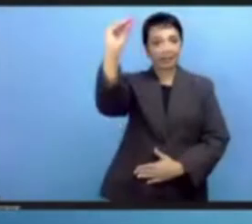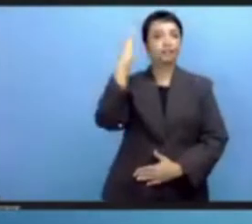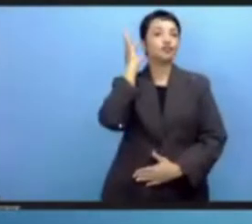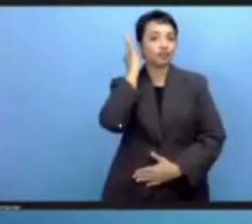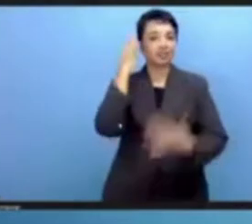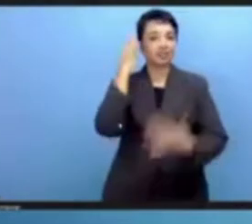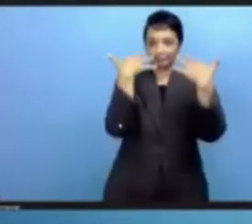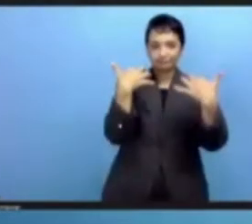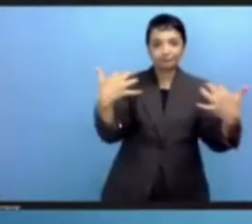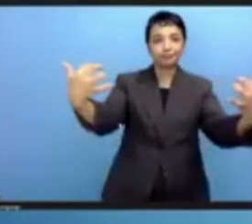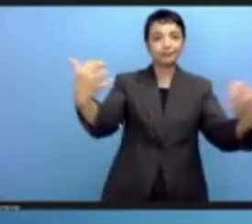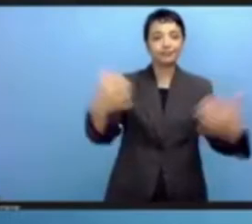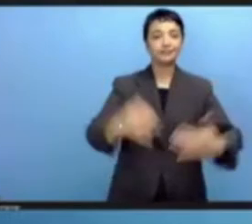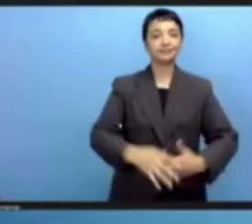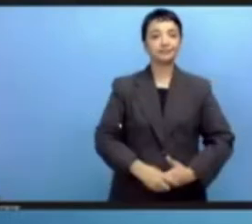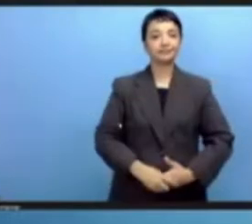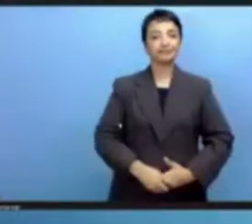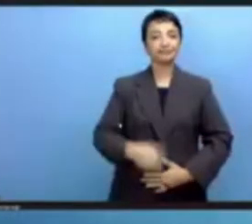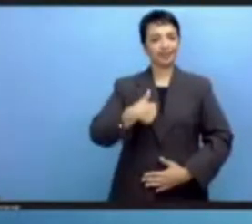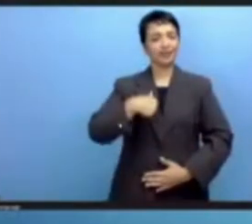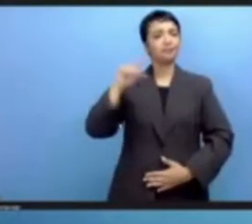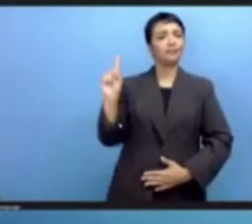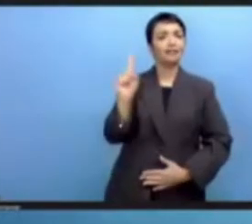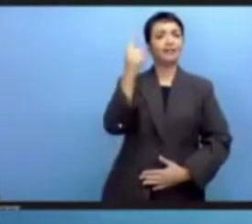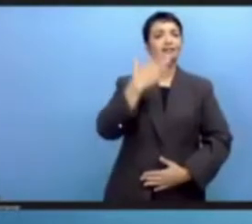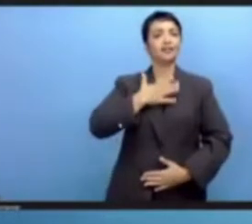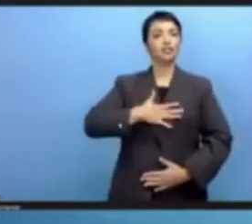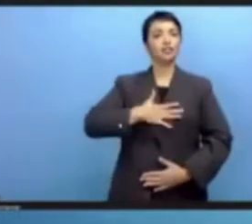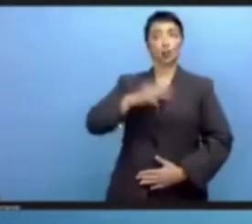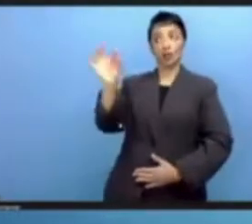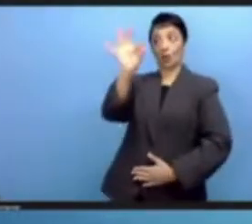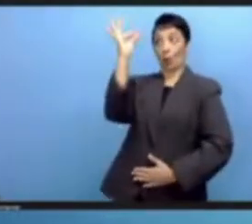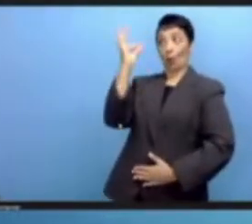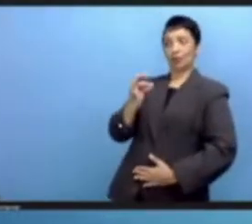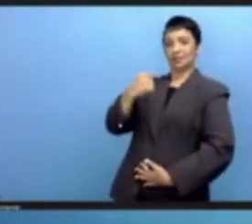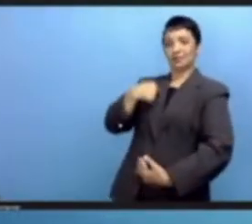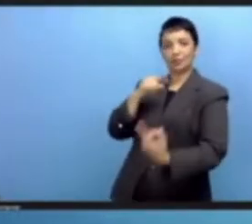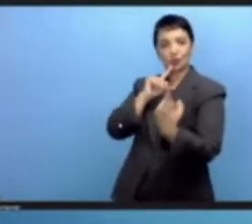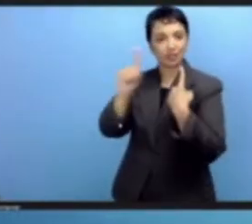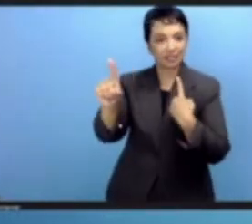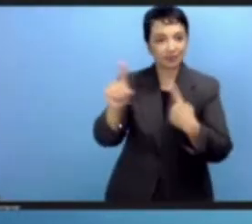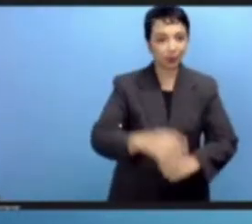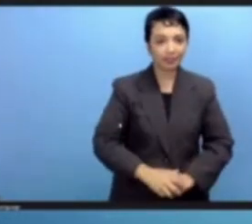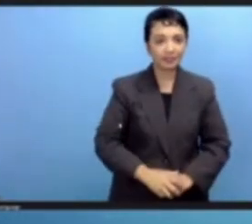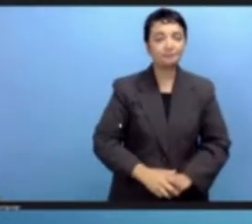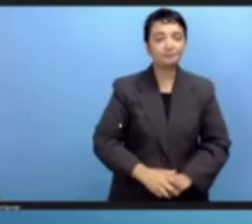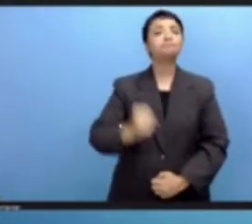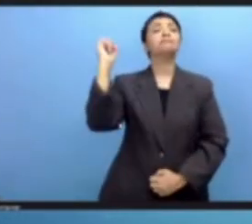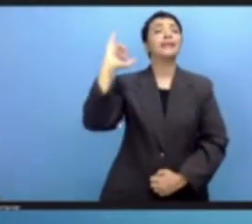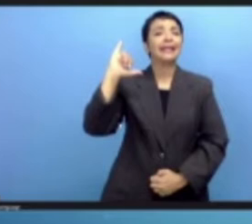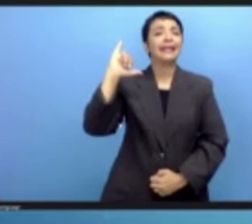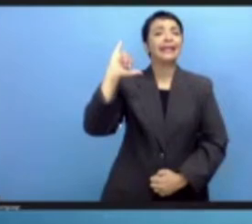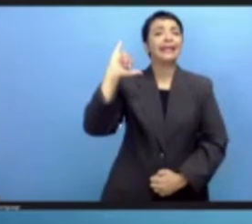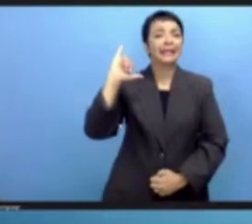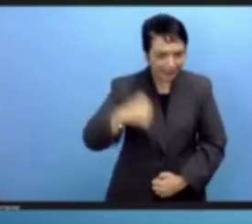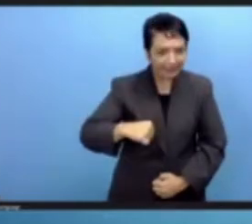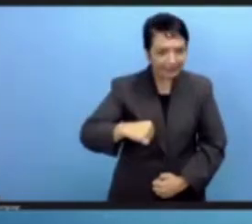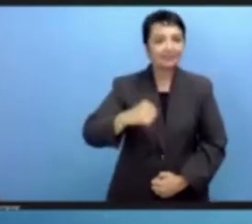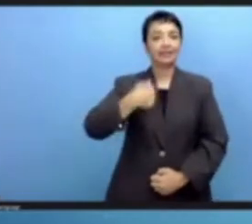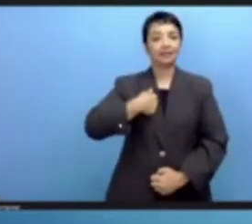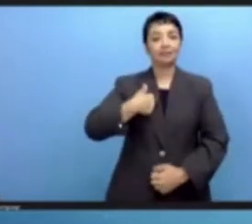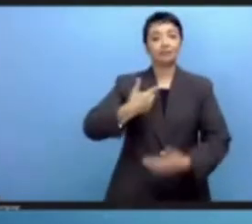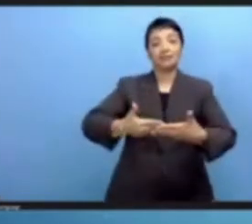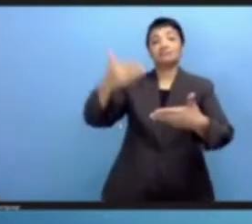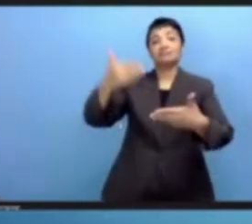start answering Doreen Bogdan-Martin's question. Yes, I was at the 2005 World Summit